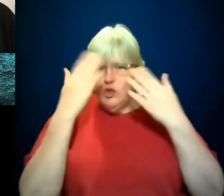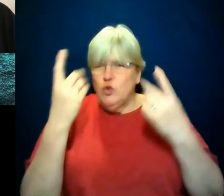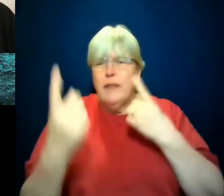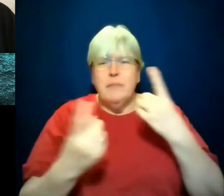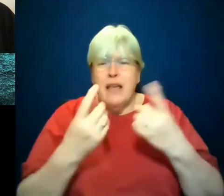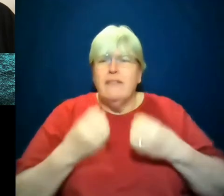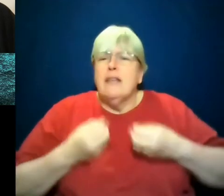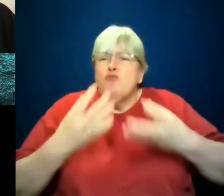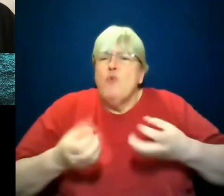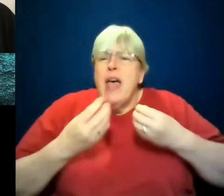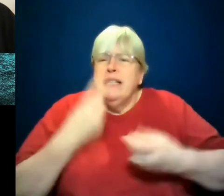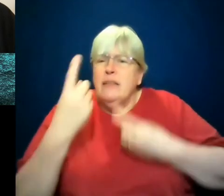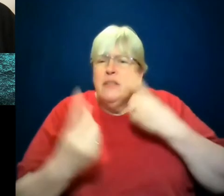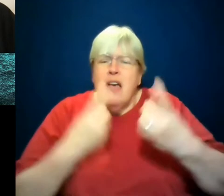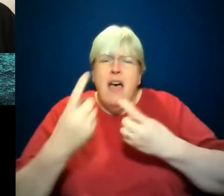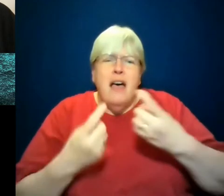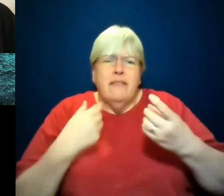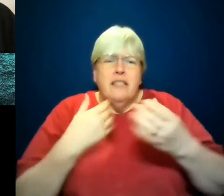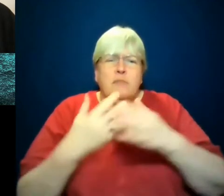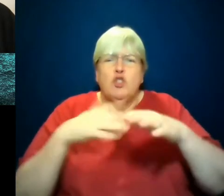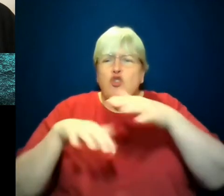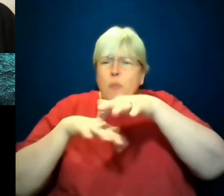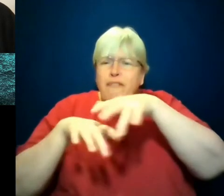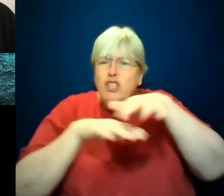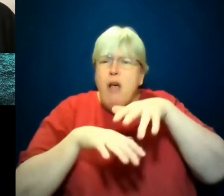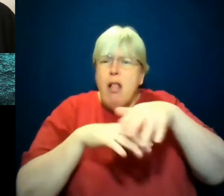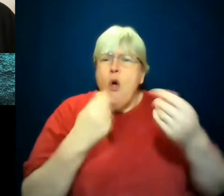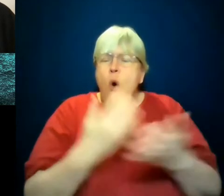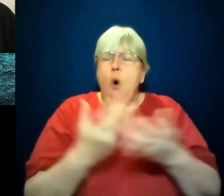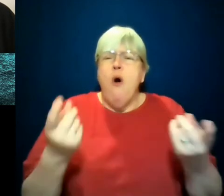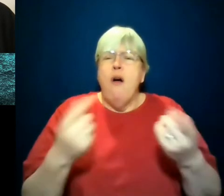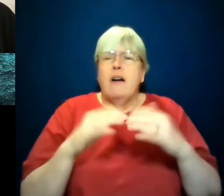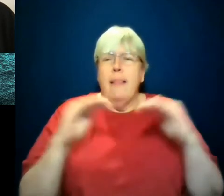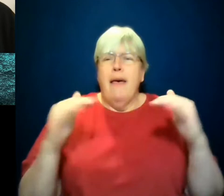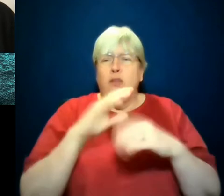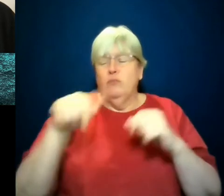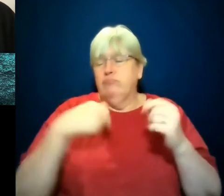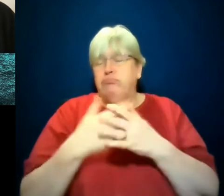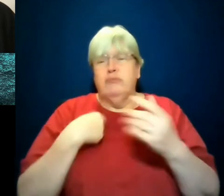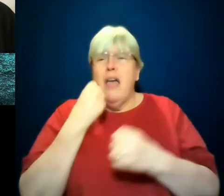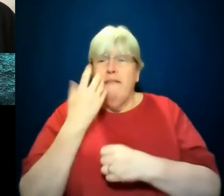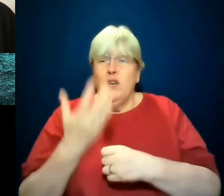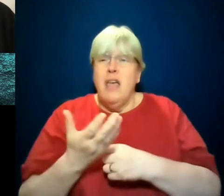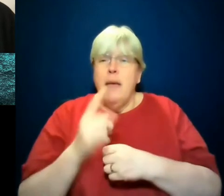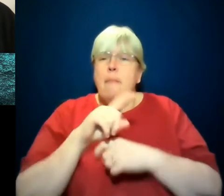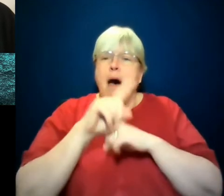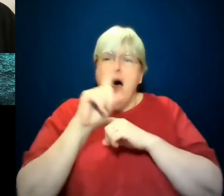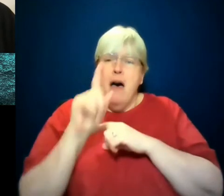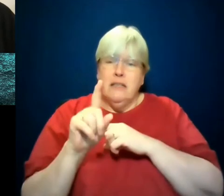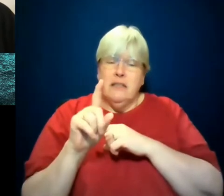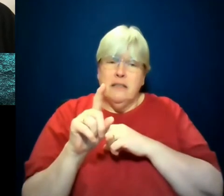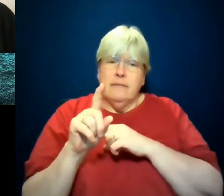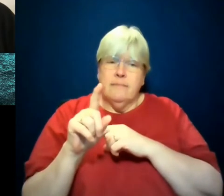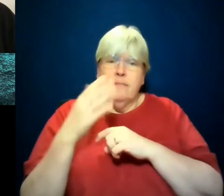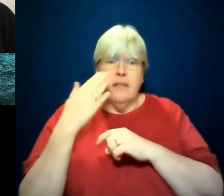themselves sort of on the more superficial level, on the level that we all live at every day. But as a